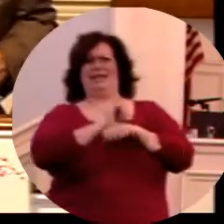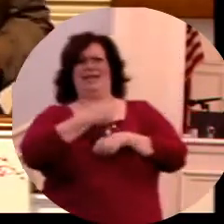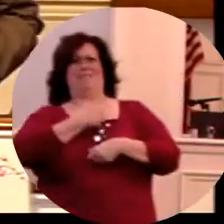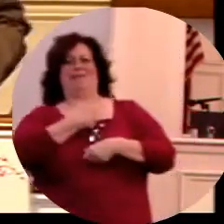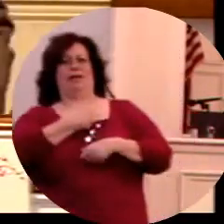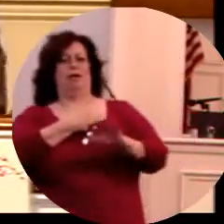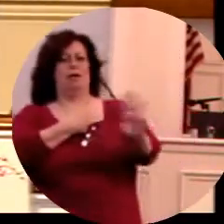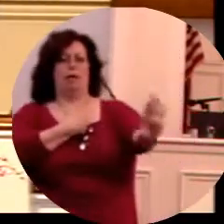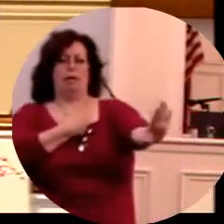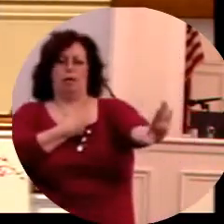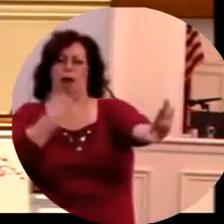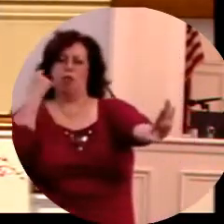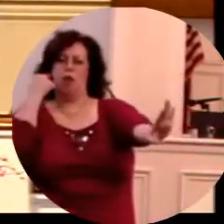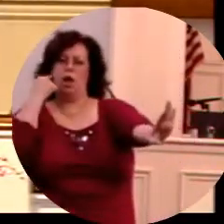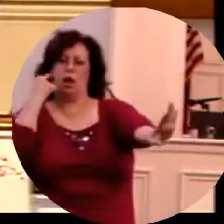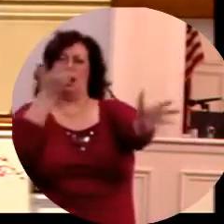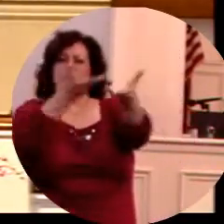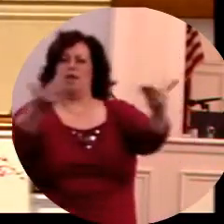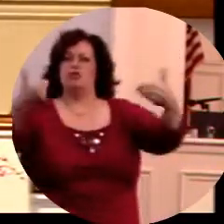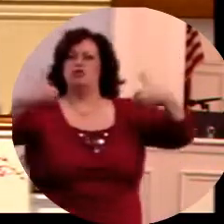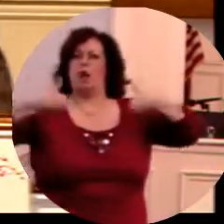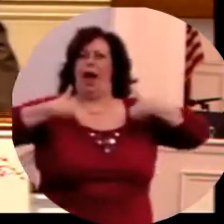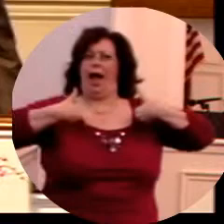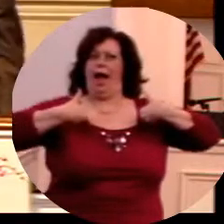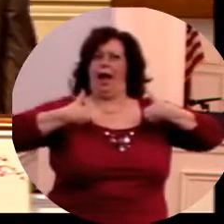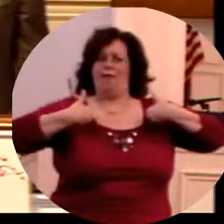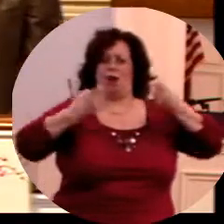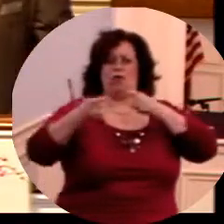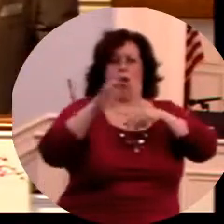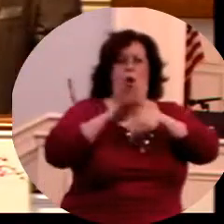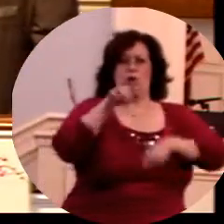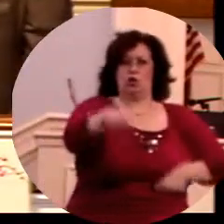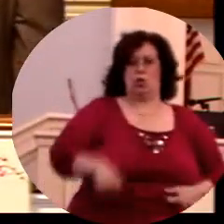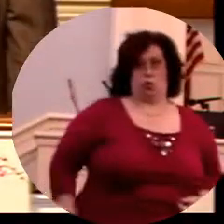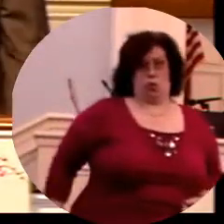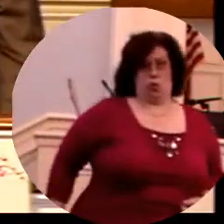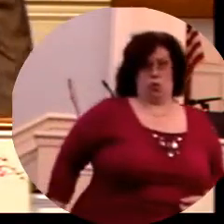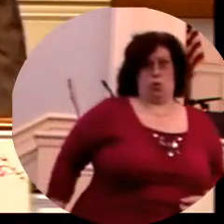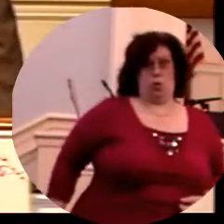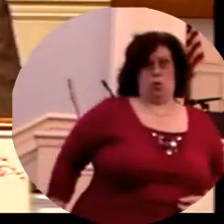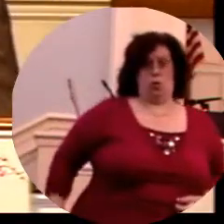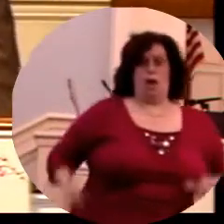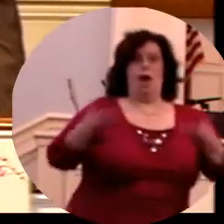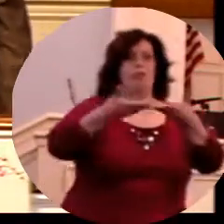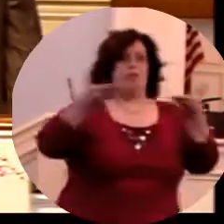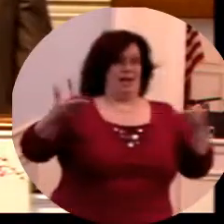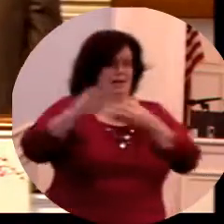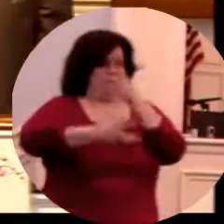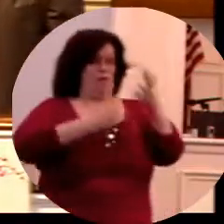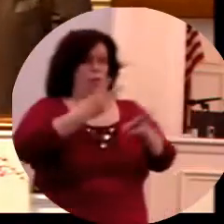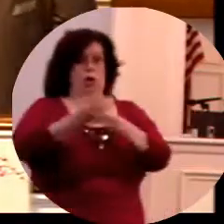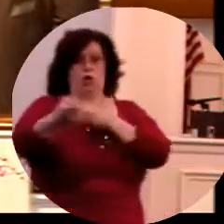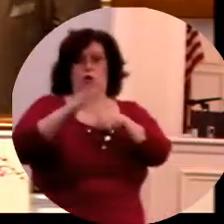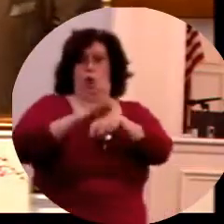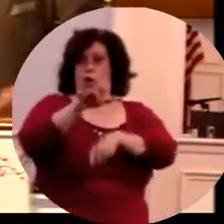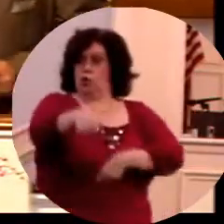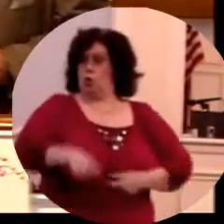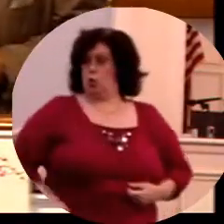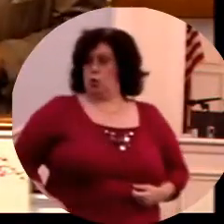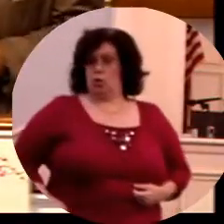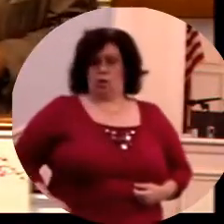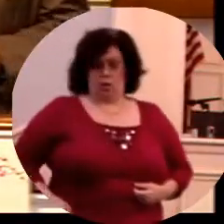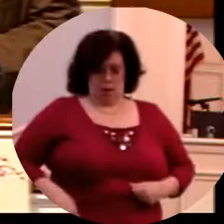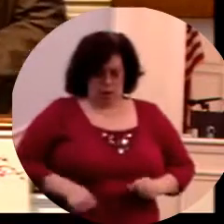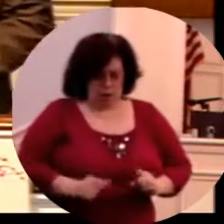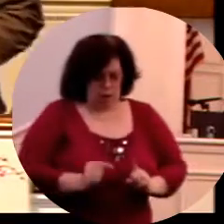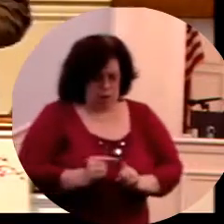have don't have you today, Christian friend. Be sure that you are not taken captive by the material things of this world.